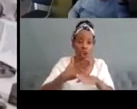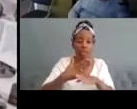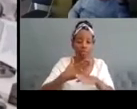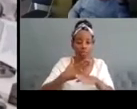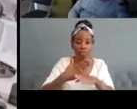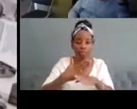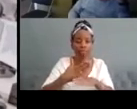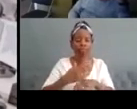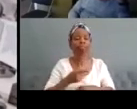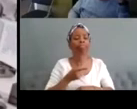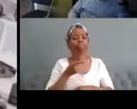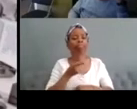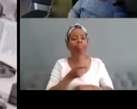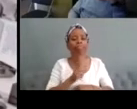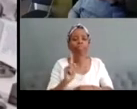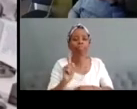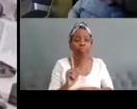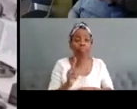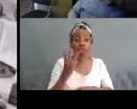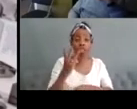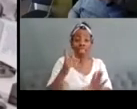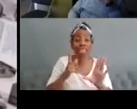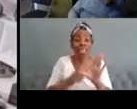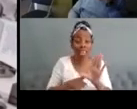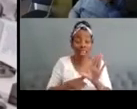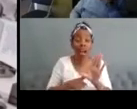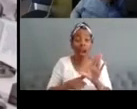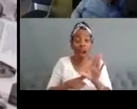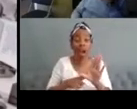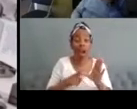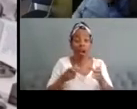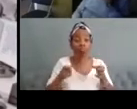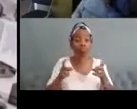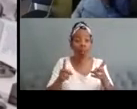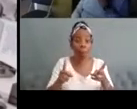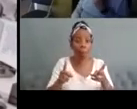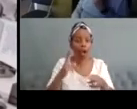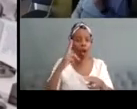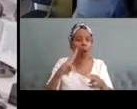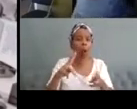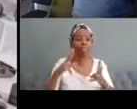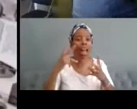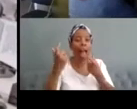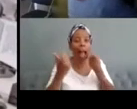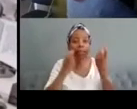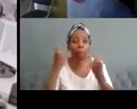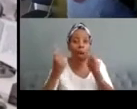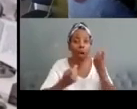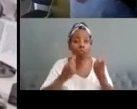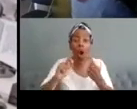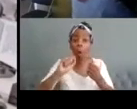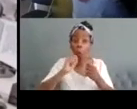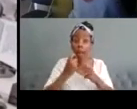did a uh three-year program called explorers which they are currently going to be doing another one